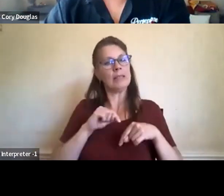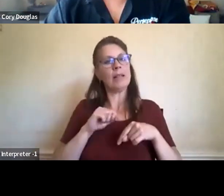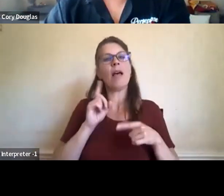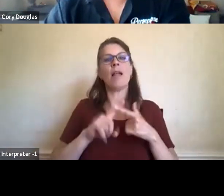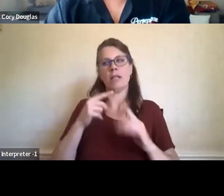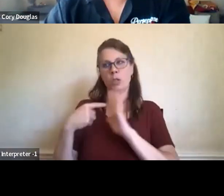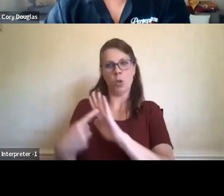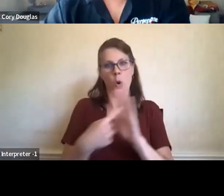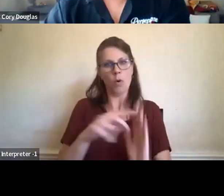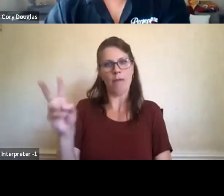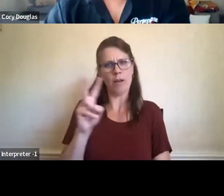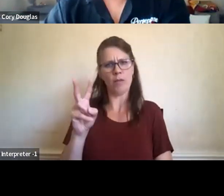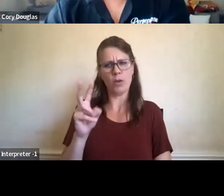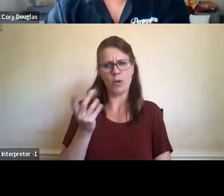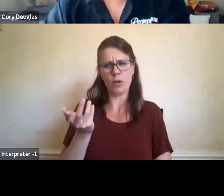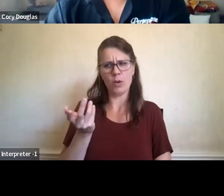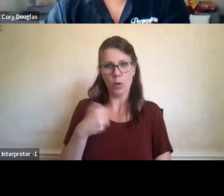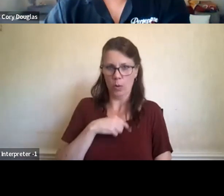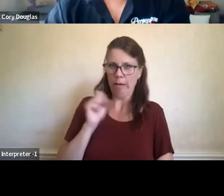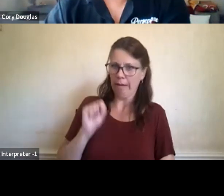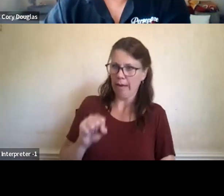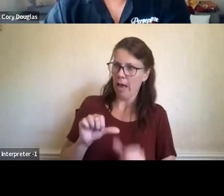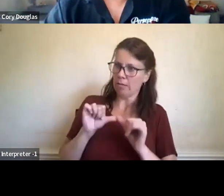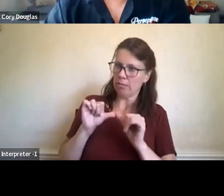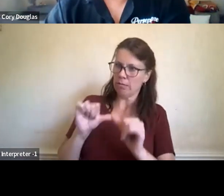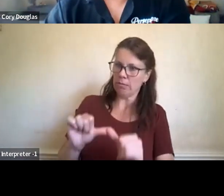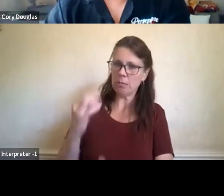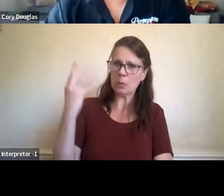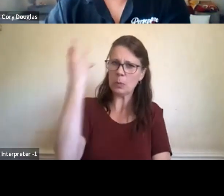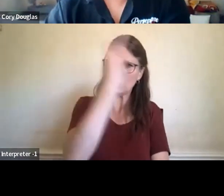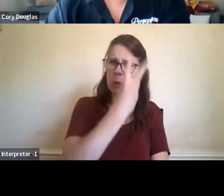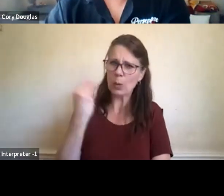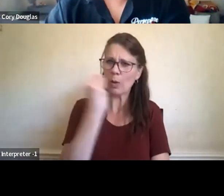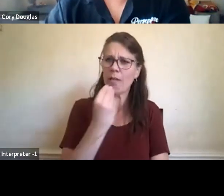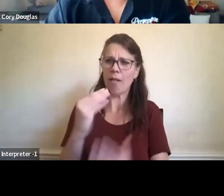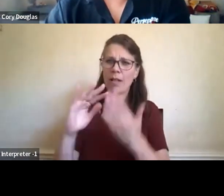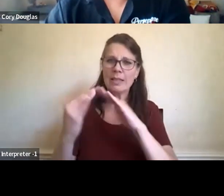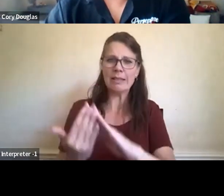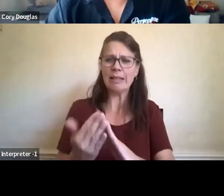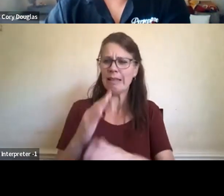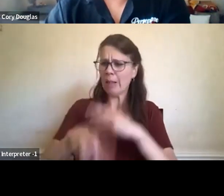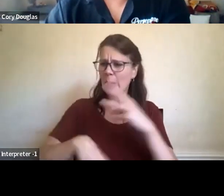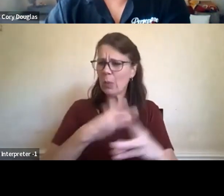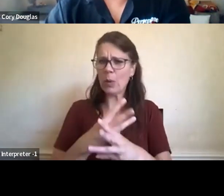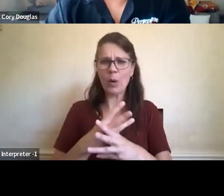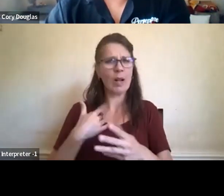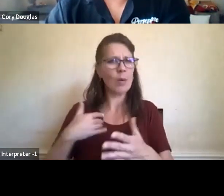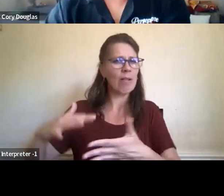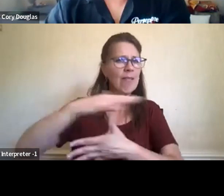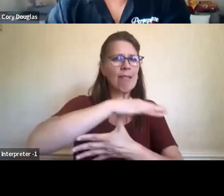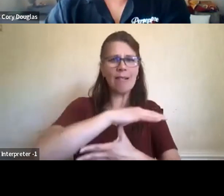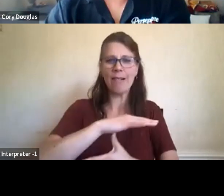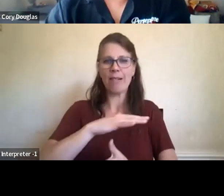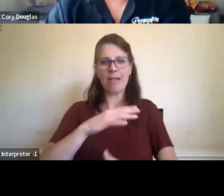continued to be one of the most beautiful places in the world. It was, it was cultivated by the